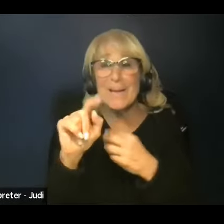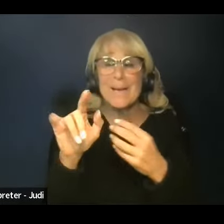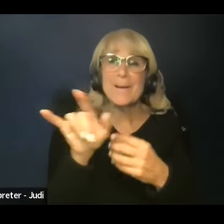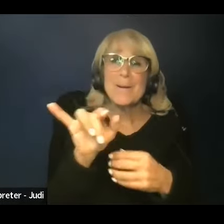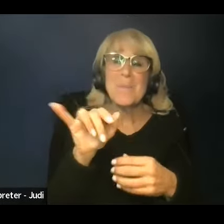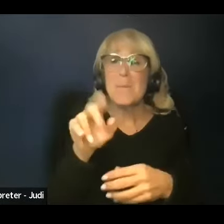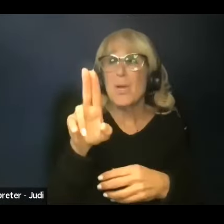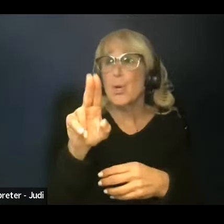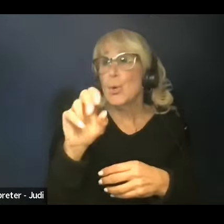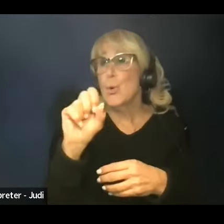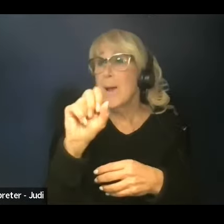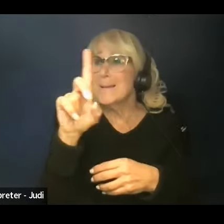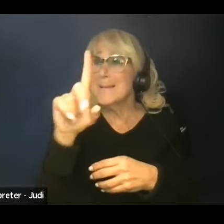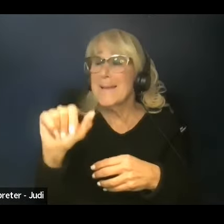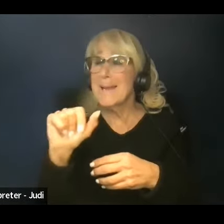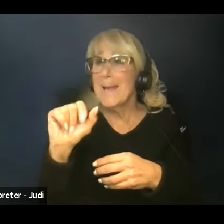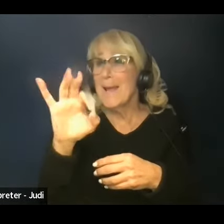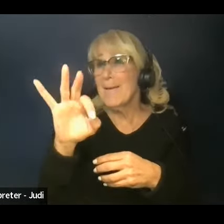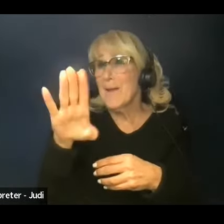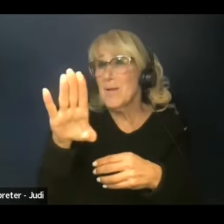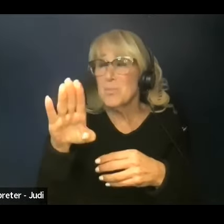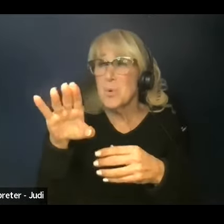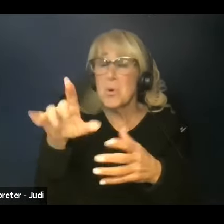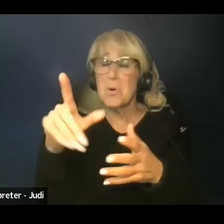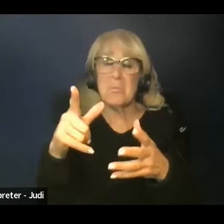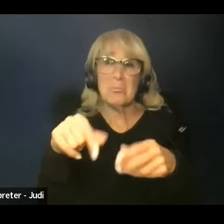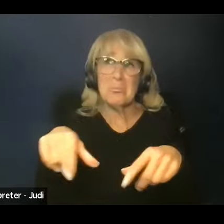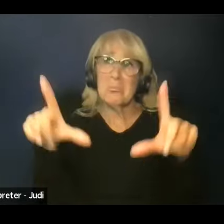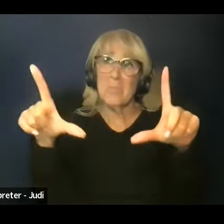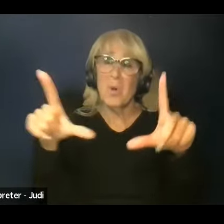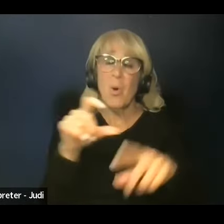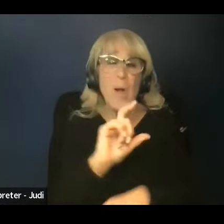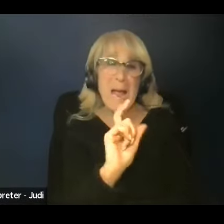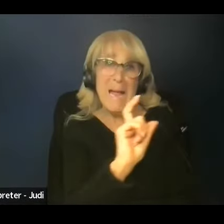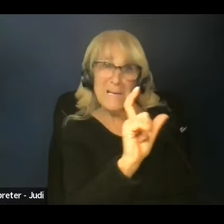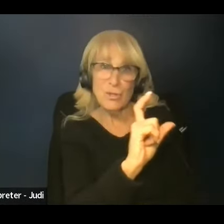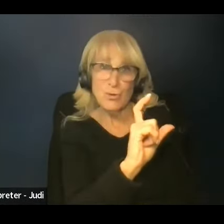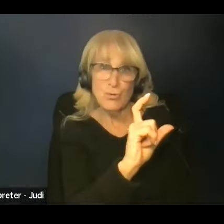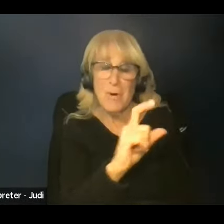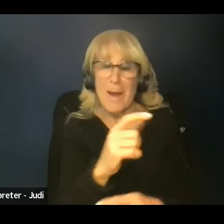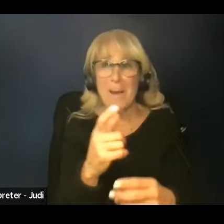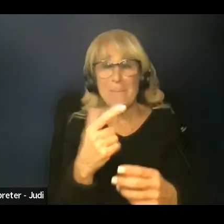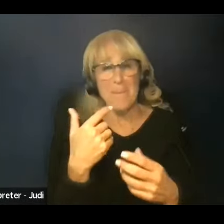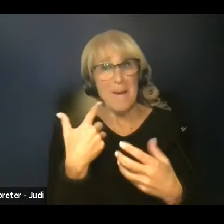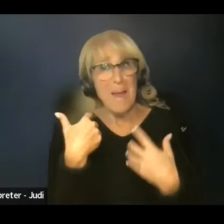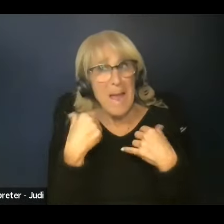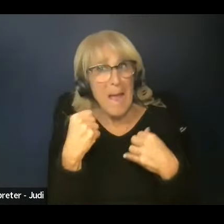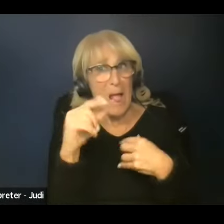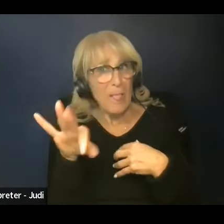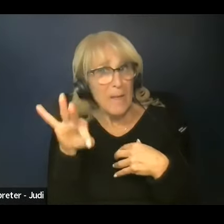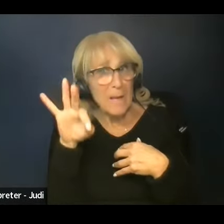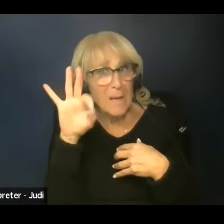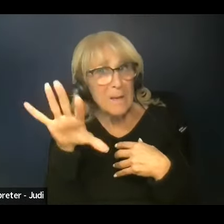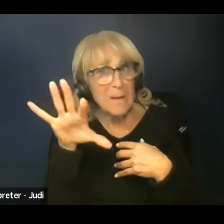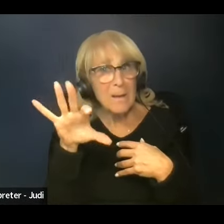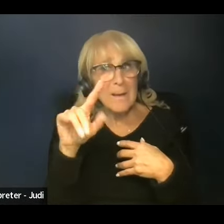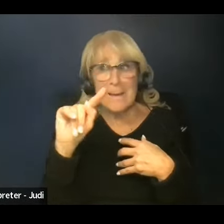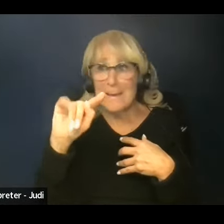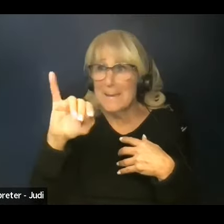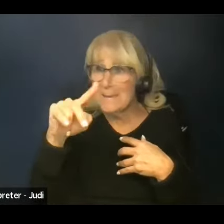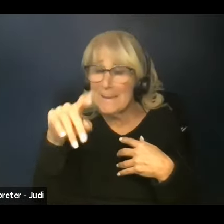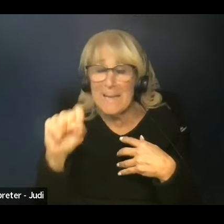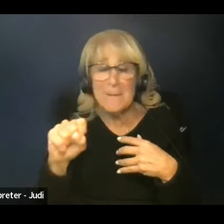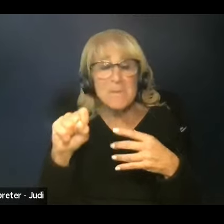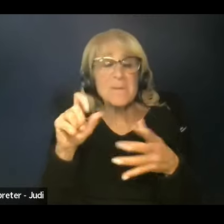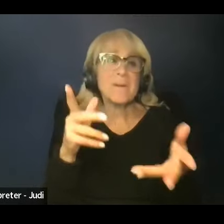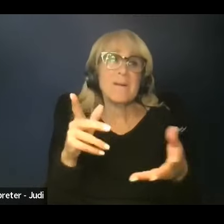Facebook page or the Instagram, if, if anything to, um, give some healthy tips and instead of them